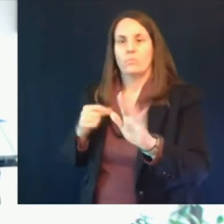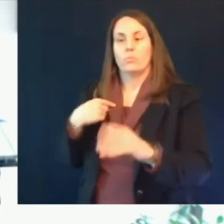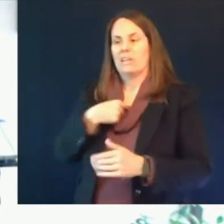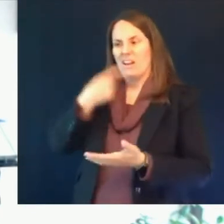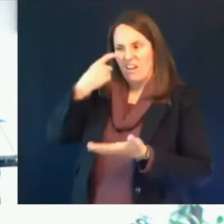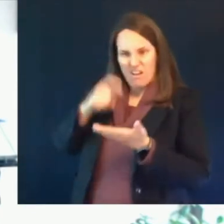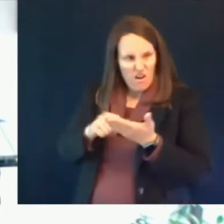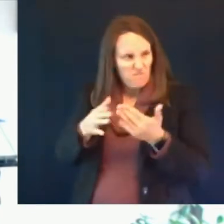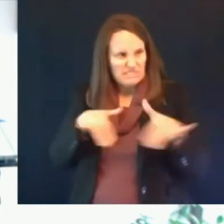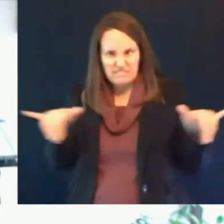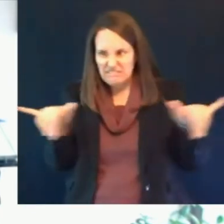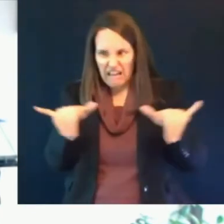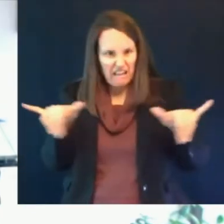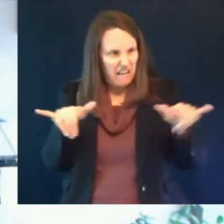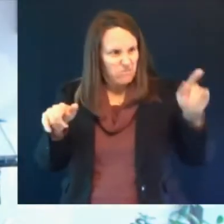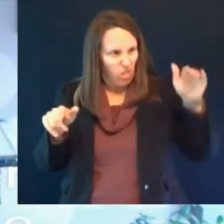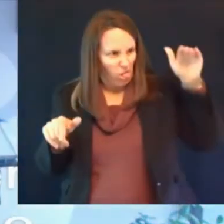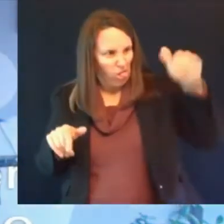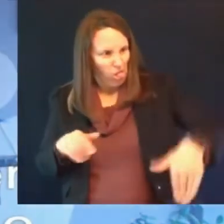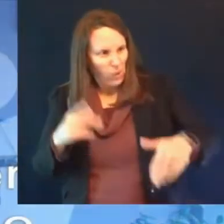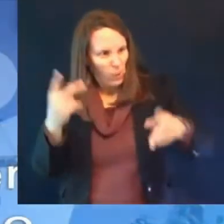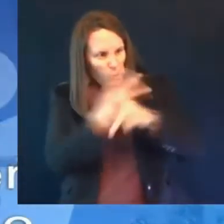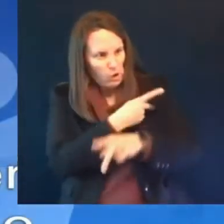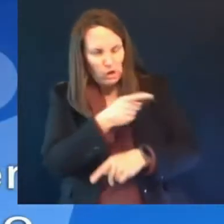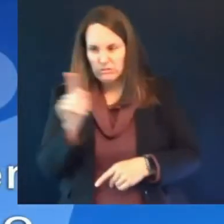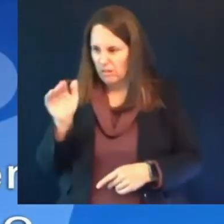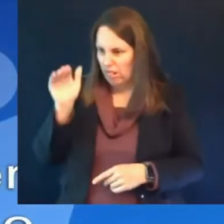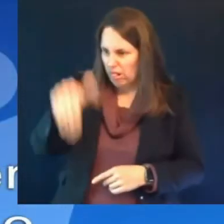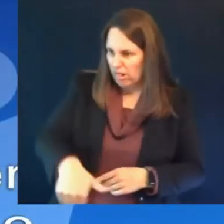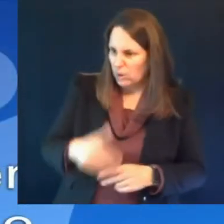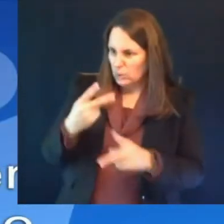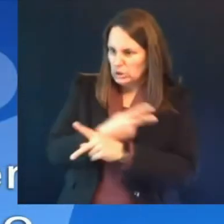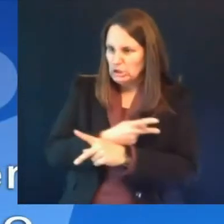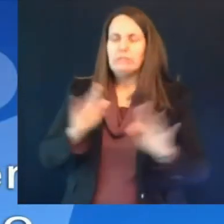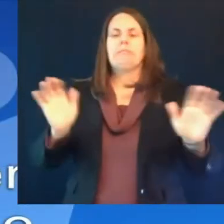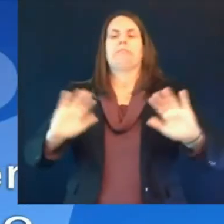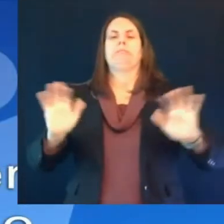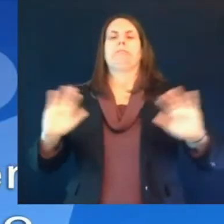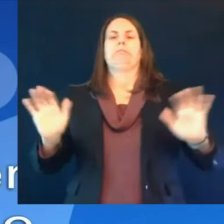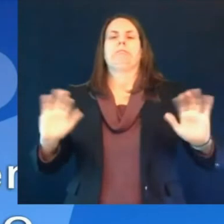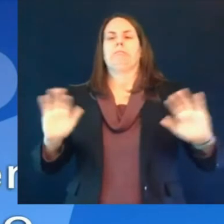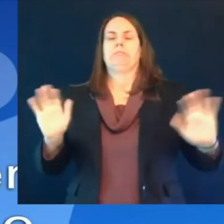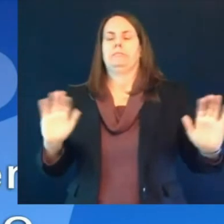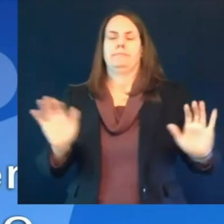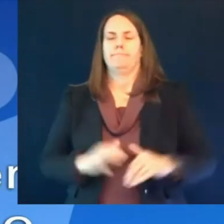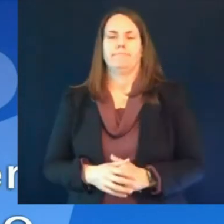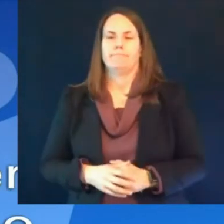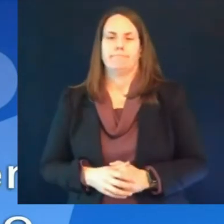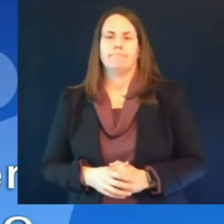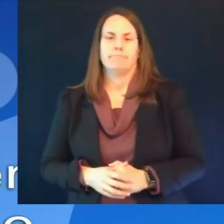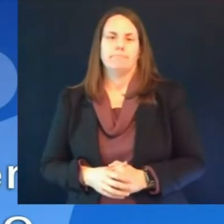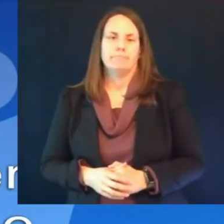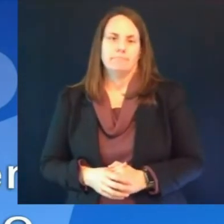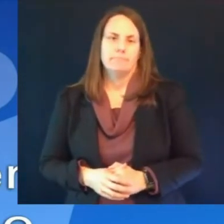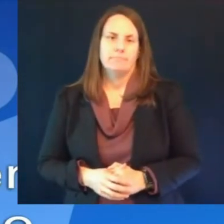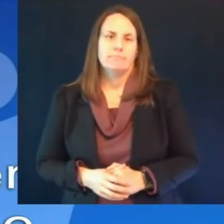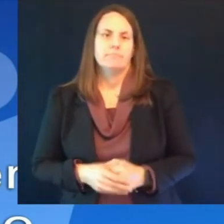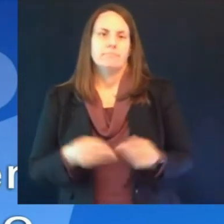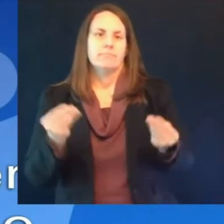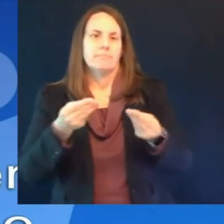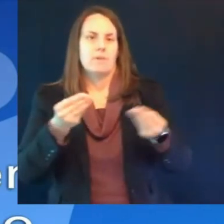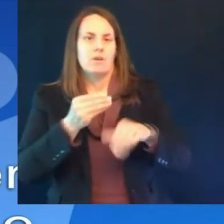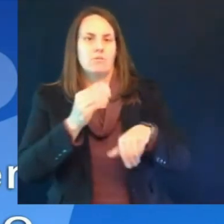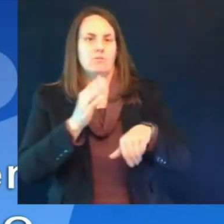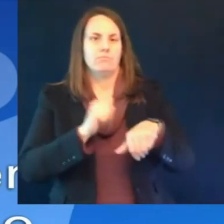so that's why that came up thank you danny now to stephanie haynes from wtmj tmj4 in